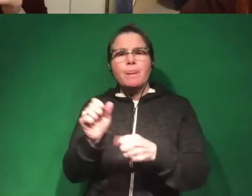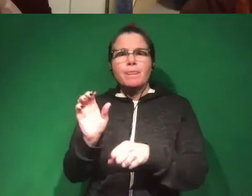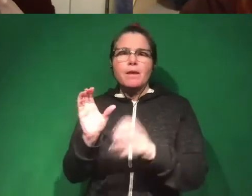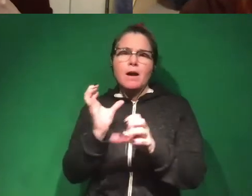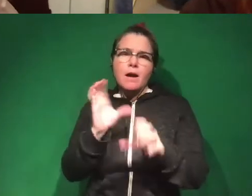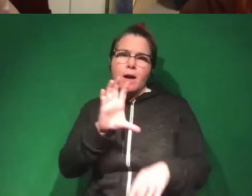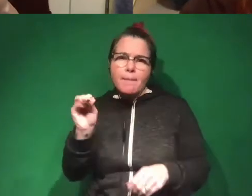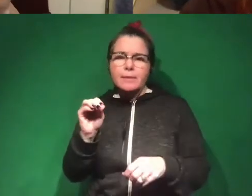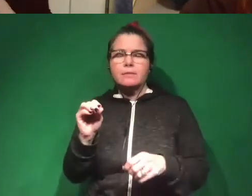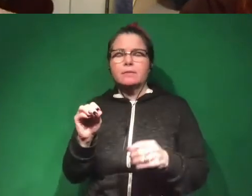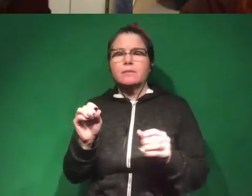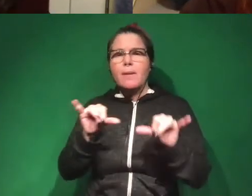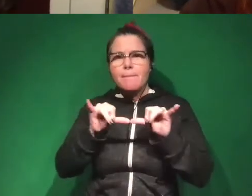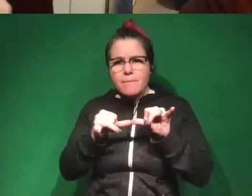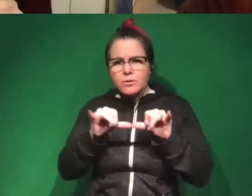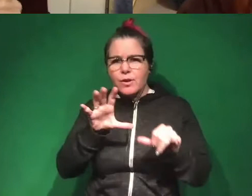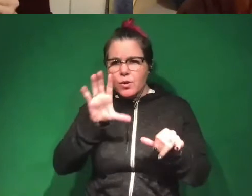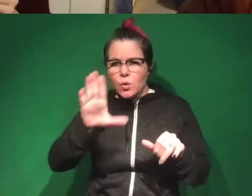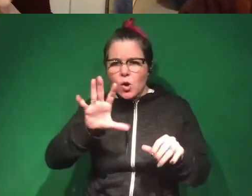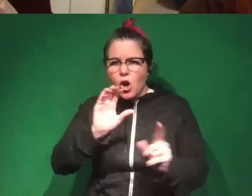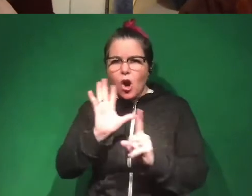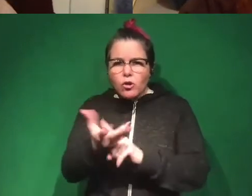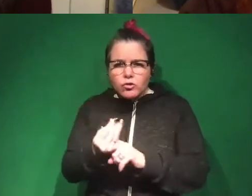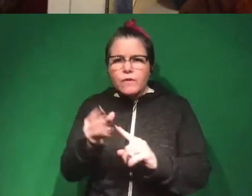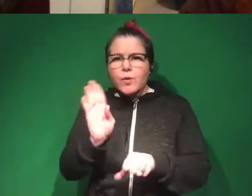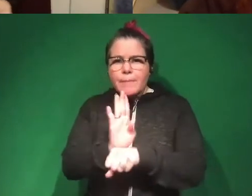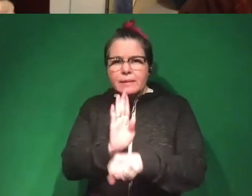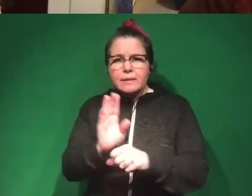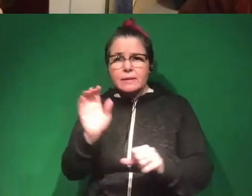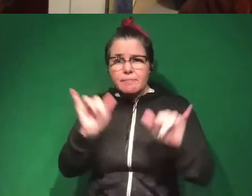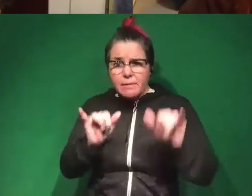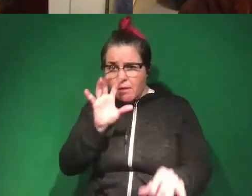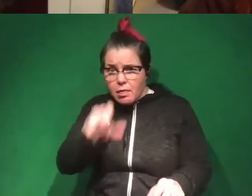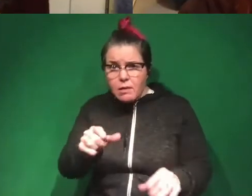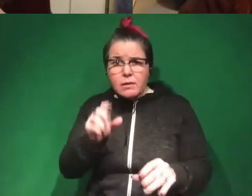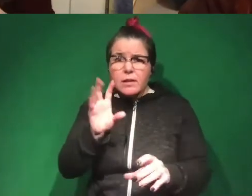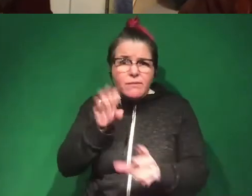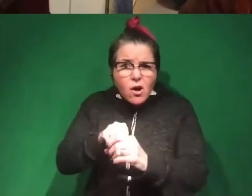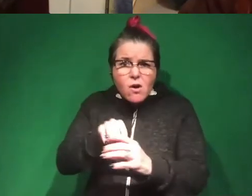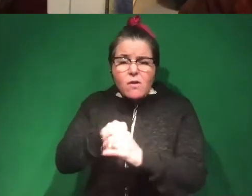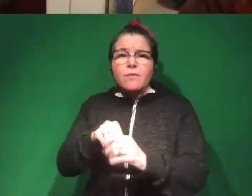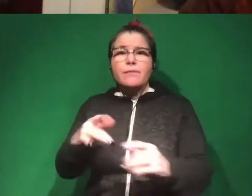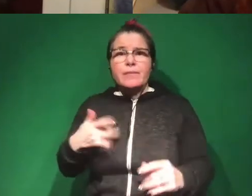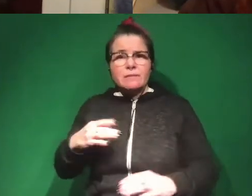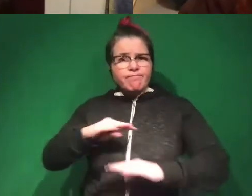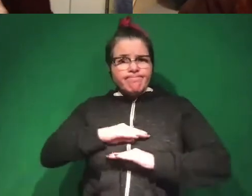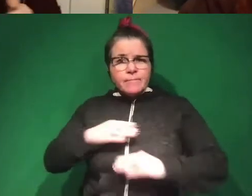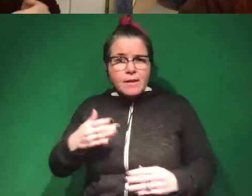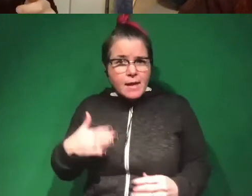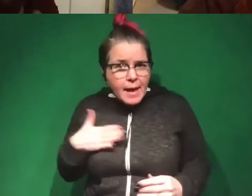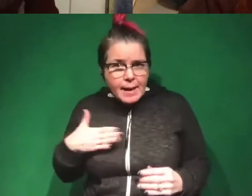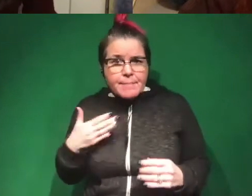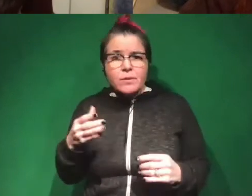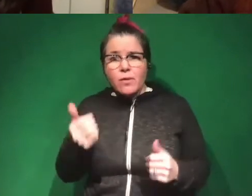like what is their corporate culture? Is it a place where people are engaged? Is it a place where people feel satisfied or that their